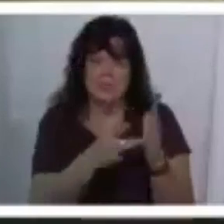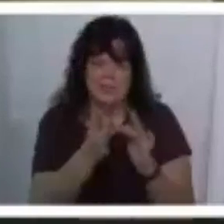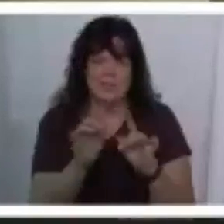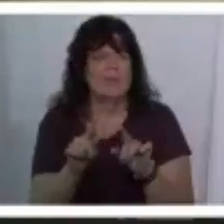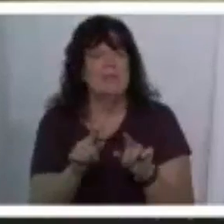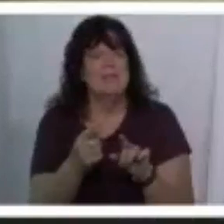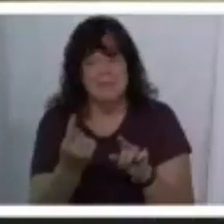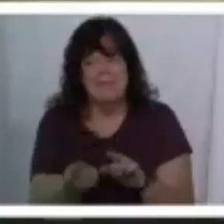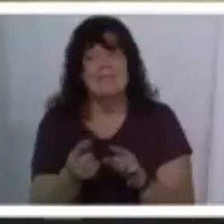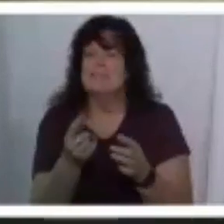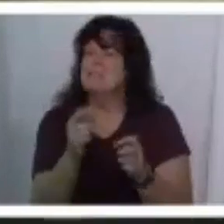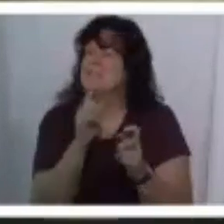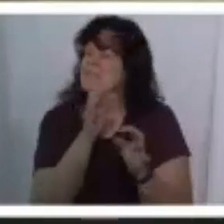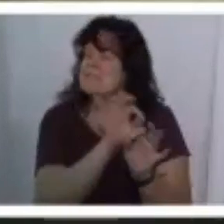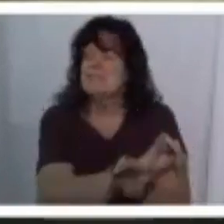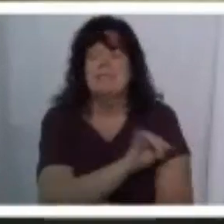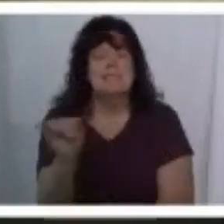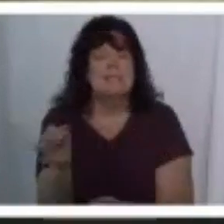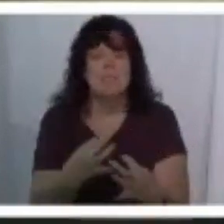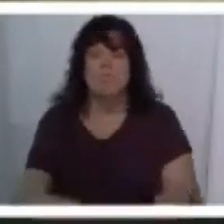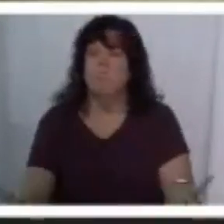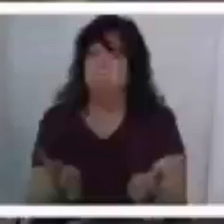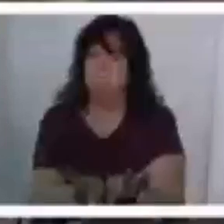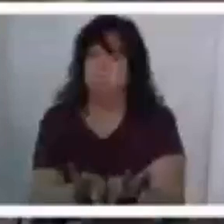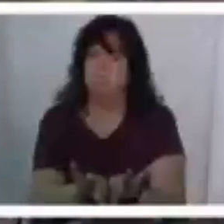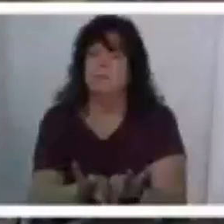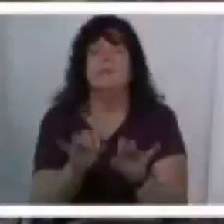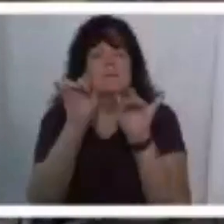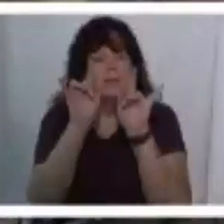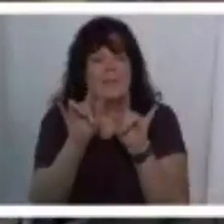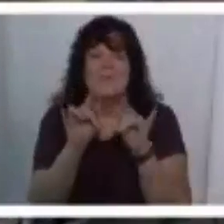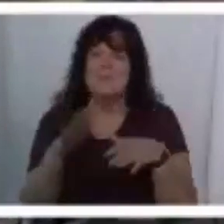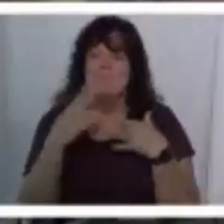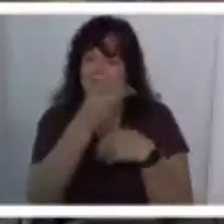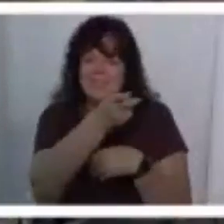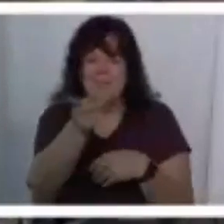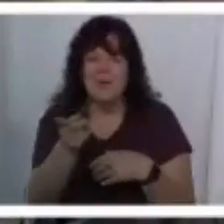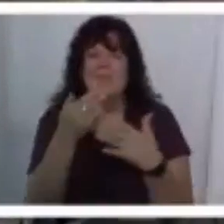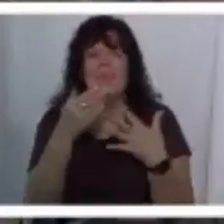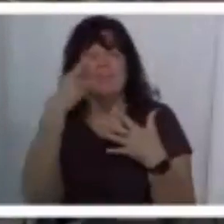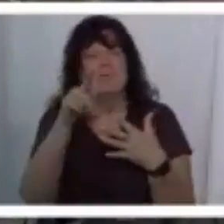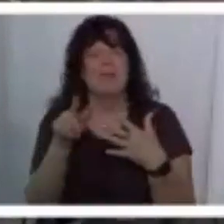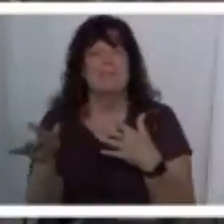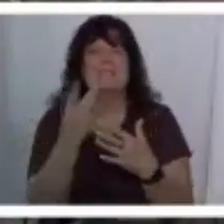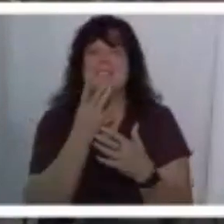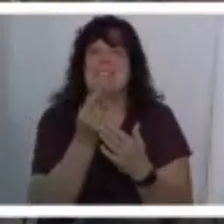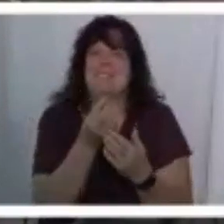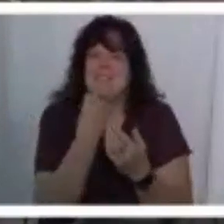isn't just as important so i love you all and i'm so grateful to see you all here today and thanks for bringing all the delicious food